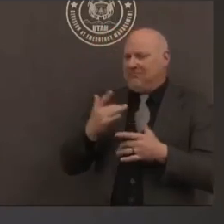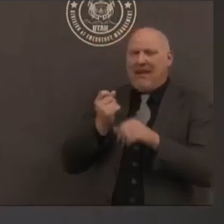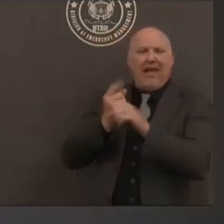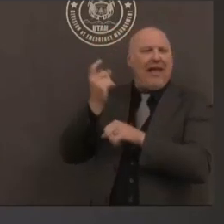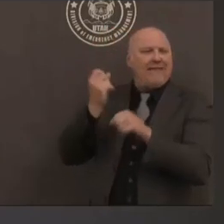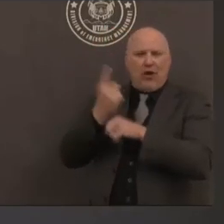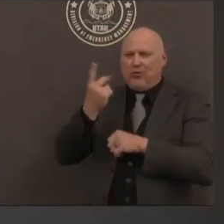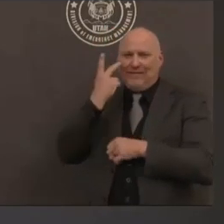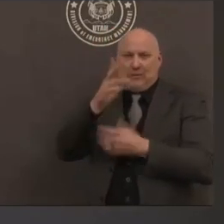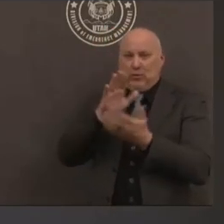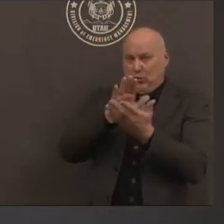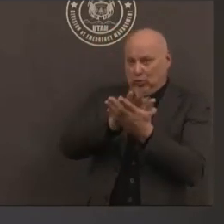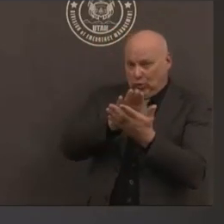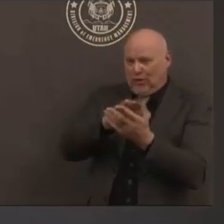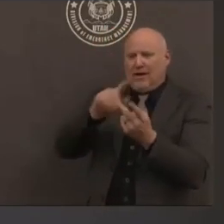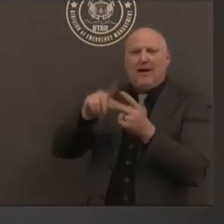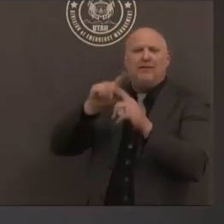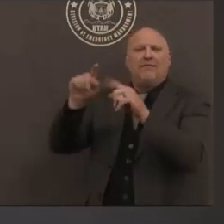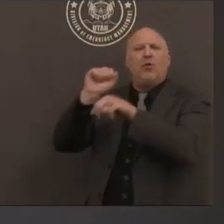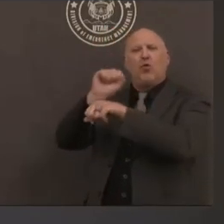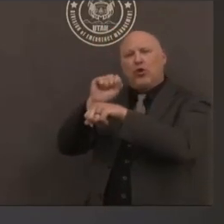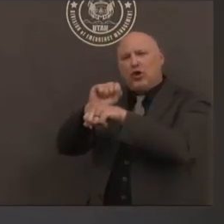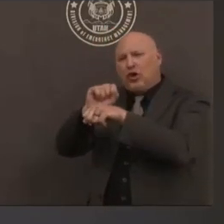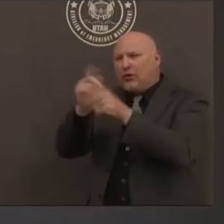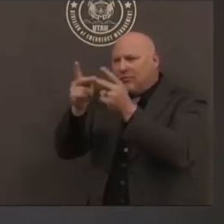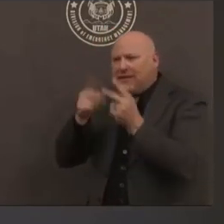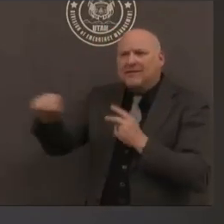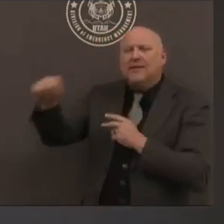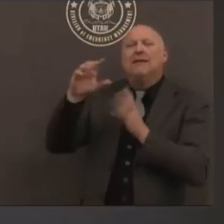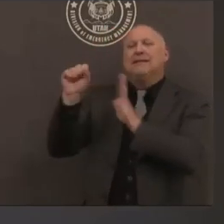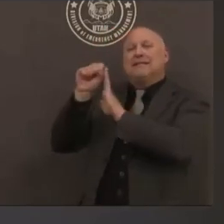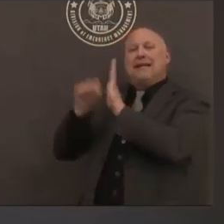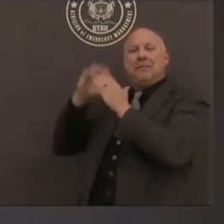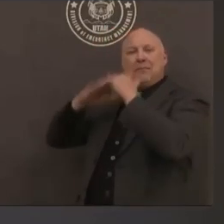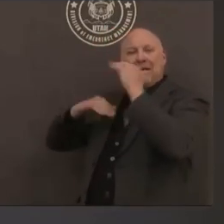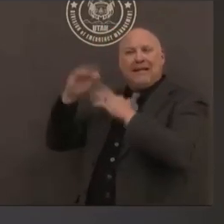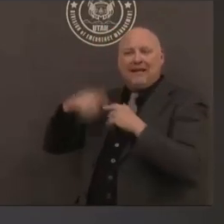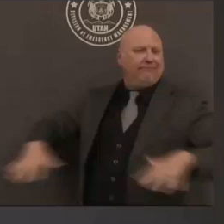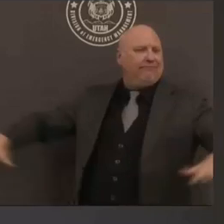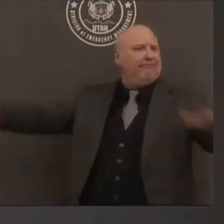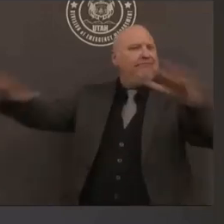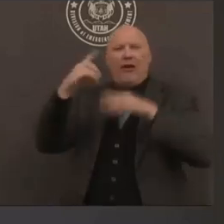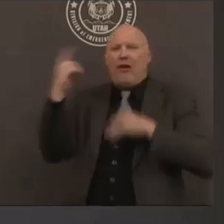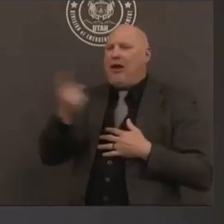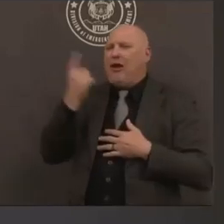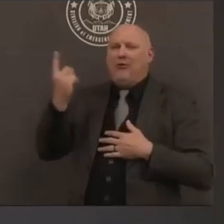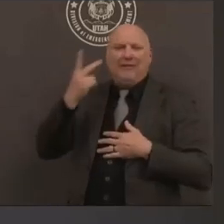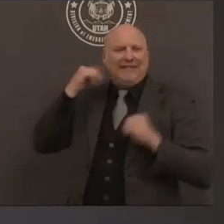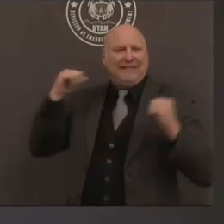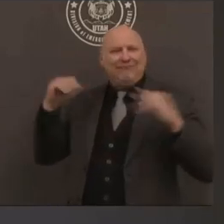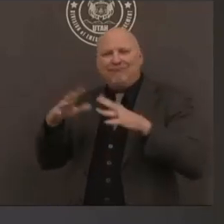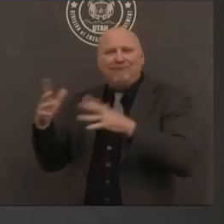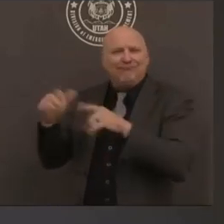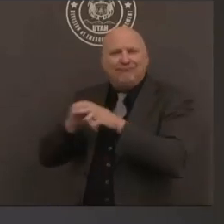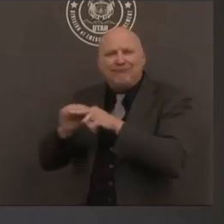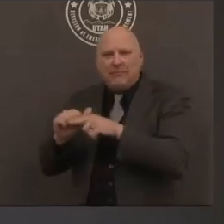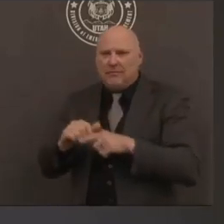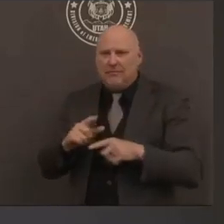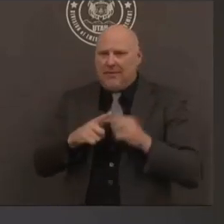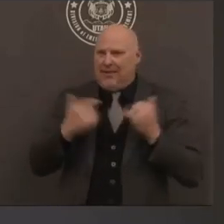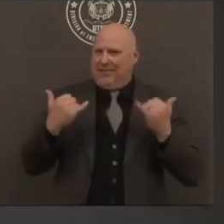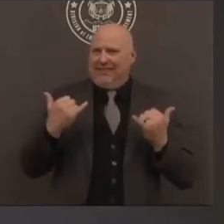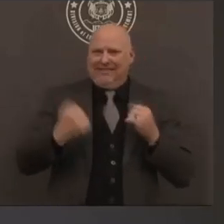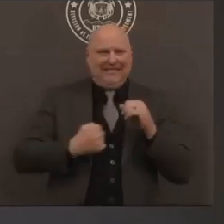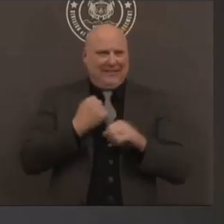participates and that's where most of our participants come from and so what we did this year is because we couldn't have people gathering in locations